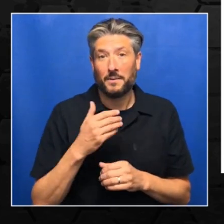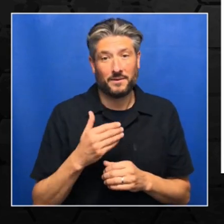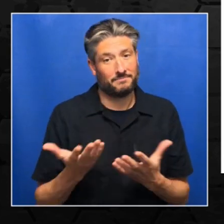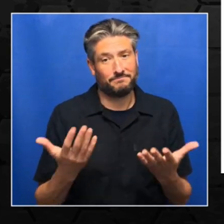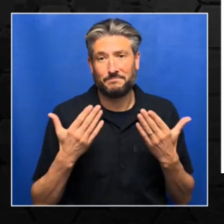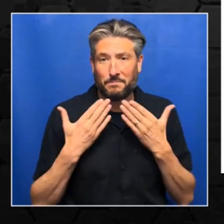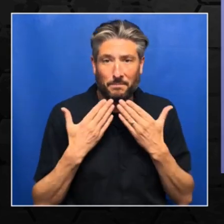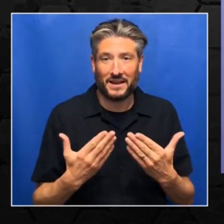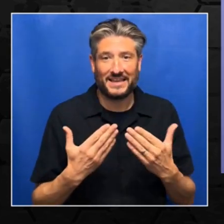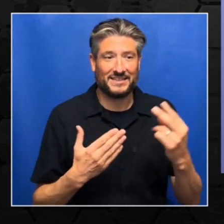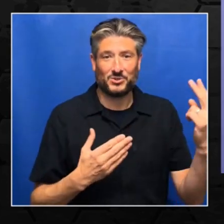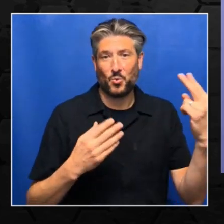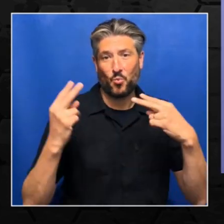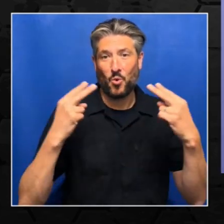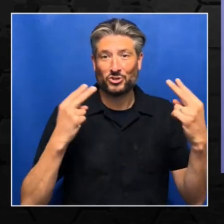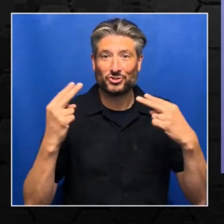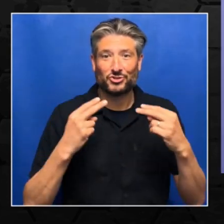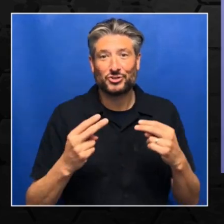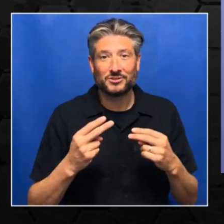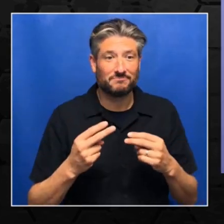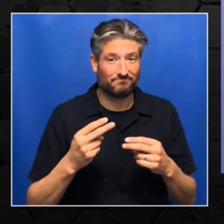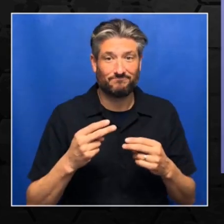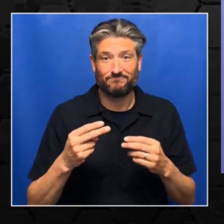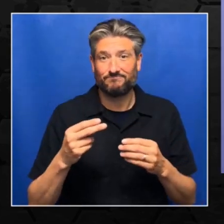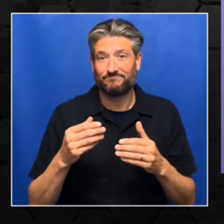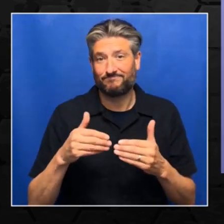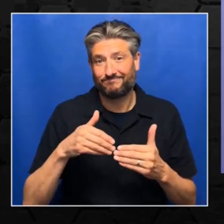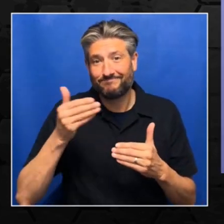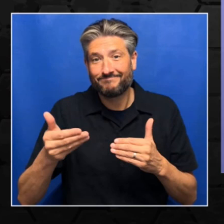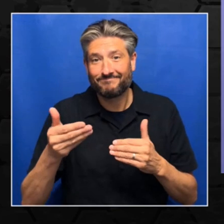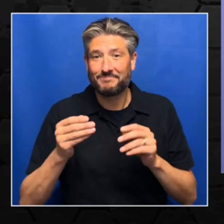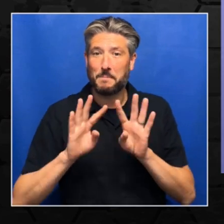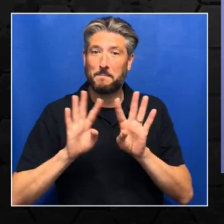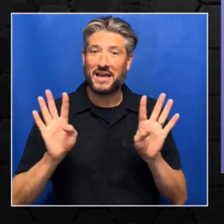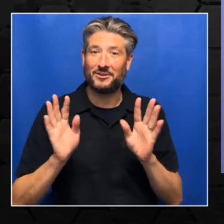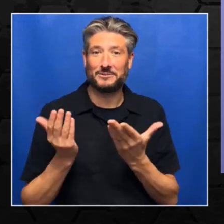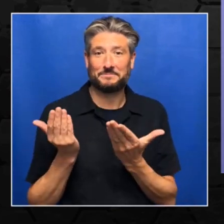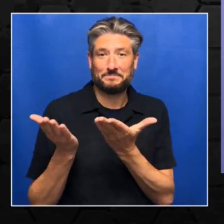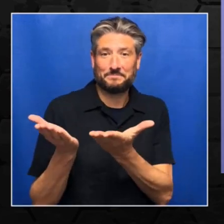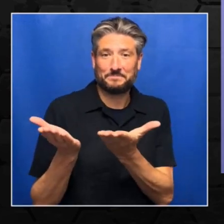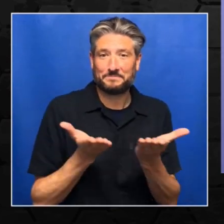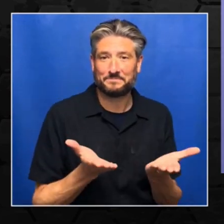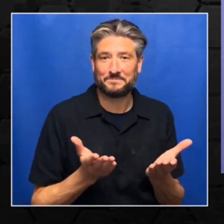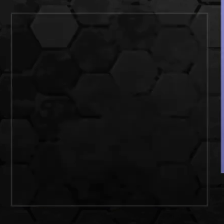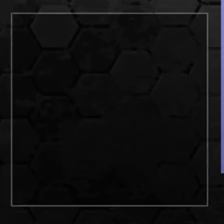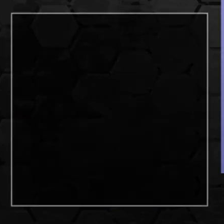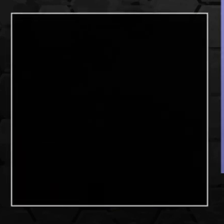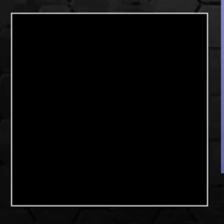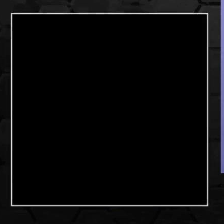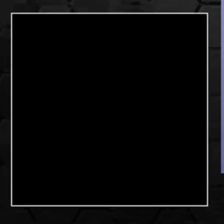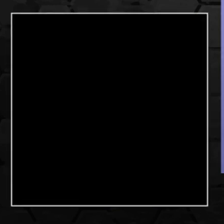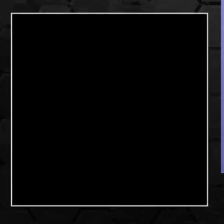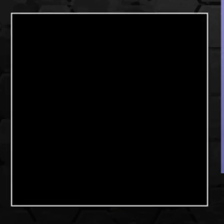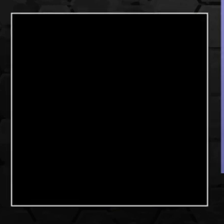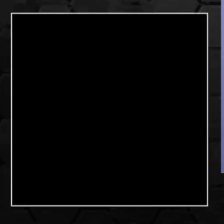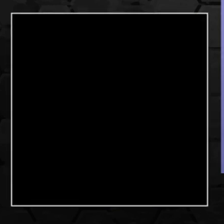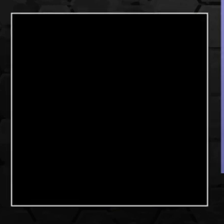as we'll take them after this panel. And Dimitri from here, it's all you now. Thank you so much, Simon. my goodness.